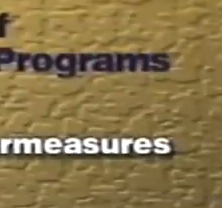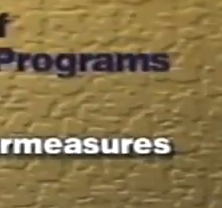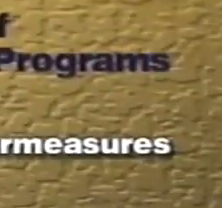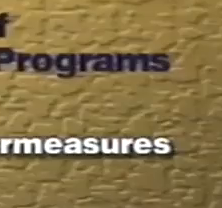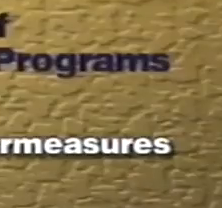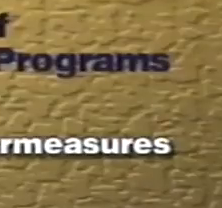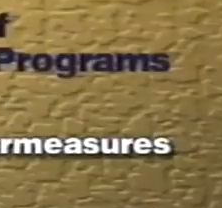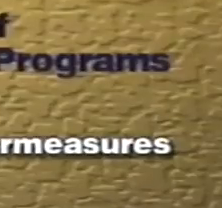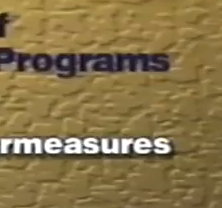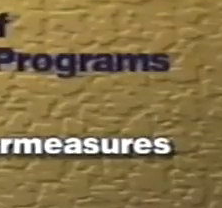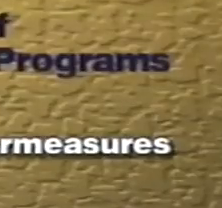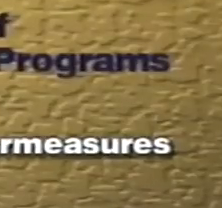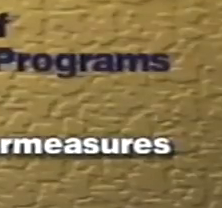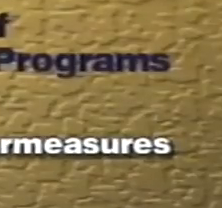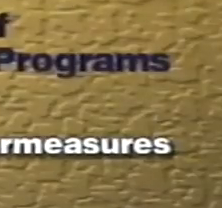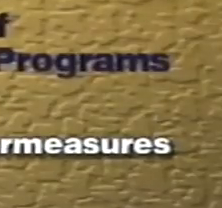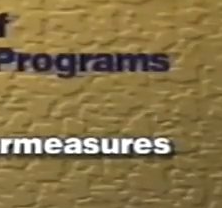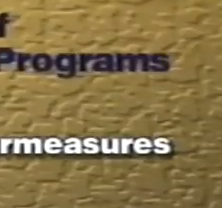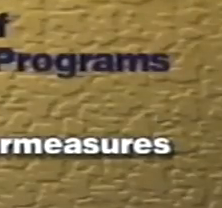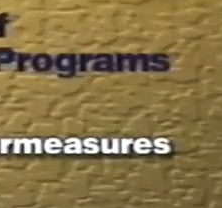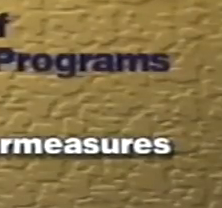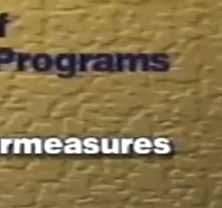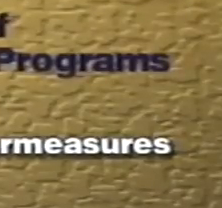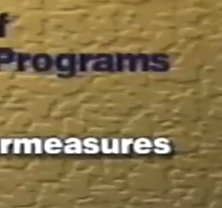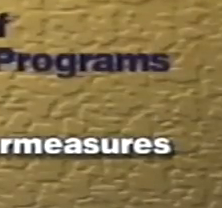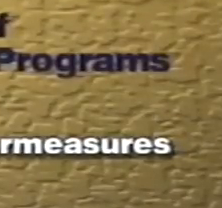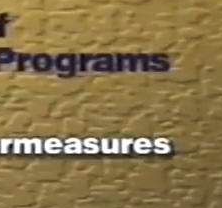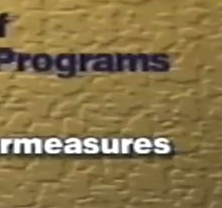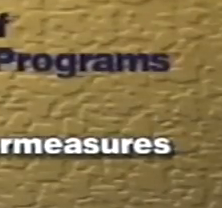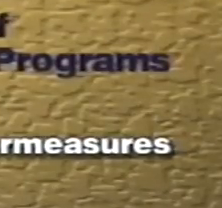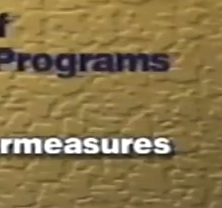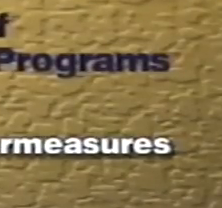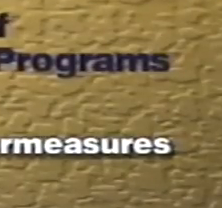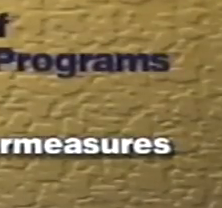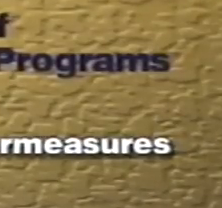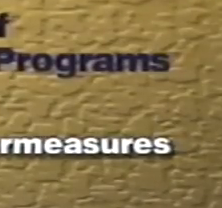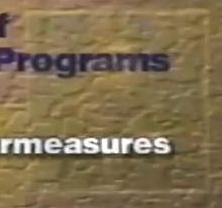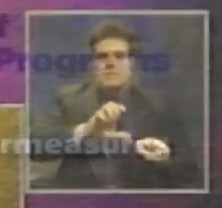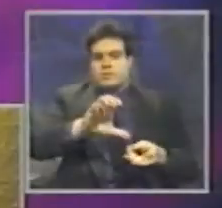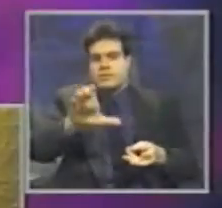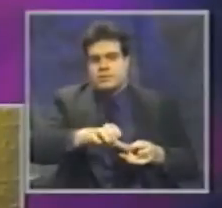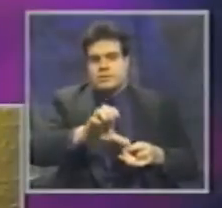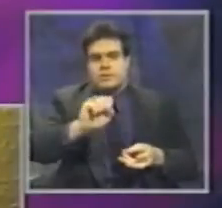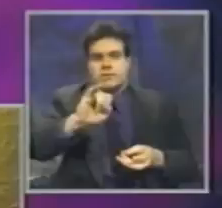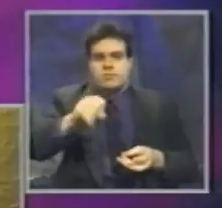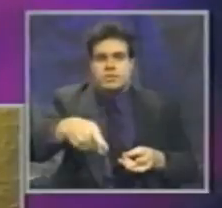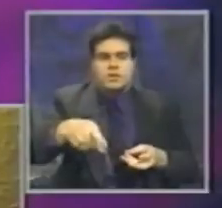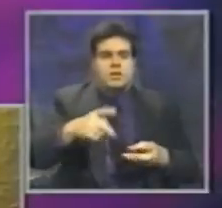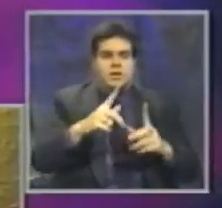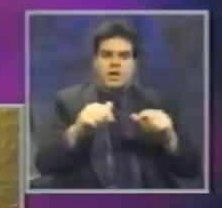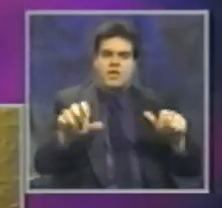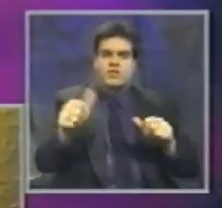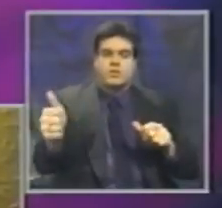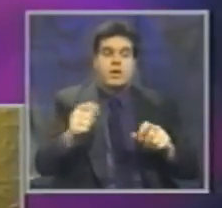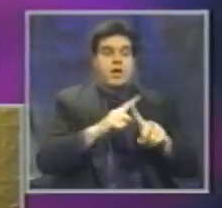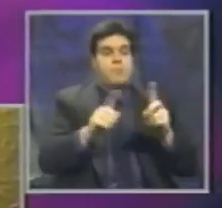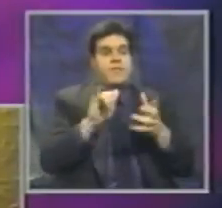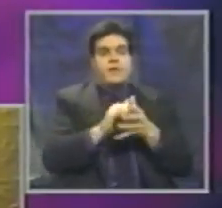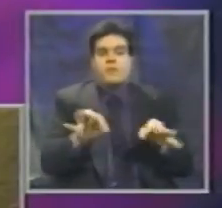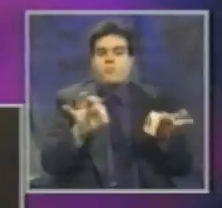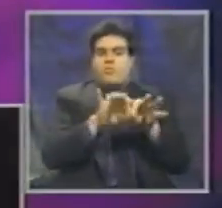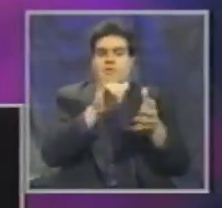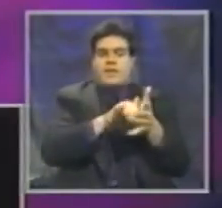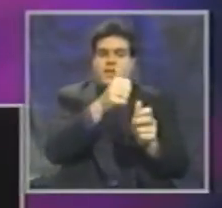CTSP, CSIP, C-CTSP, and others. But the important thing here is that each